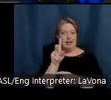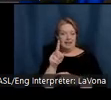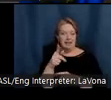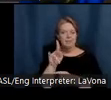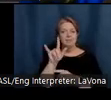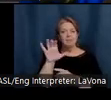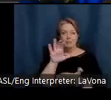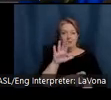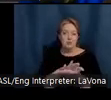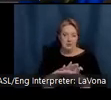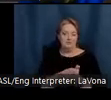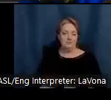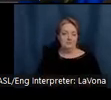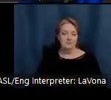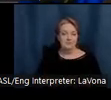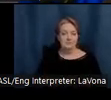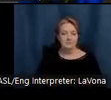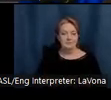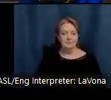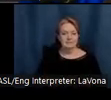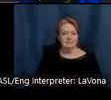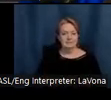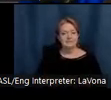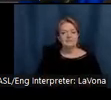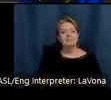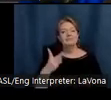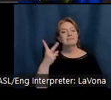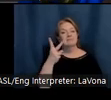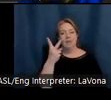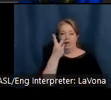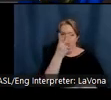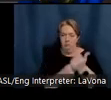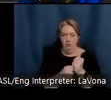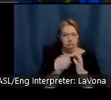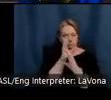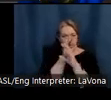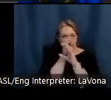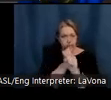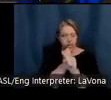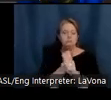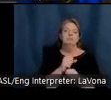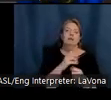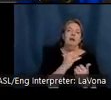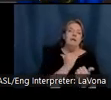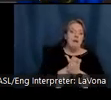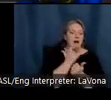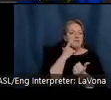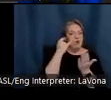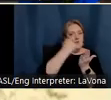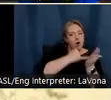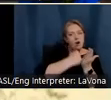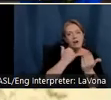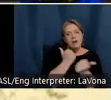schools. Sharing Steele's love for art and nature, the pair were perfectly matched.